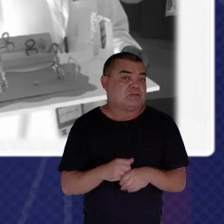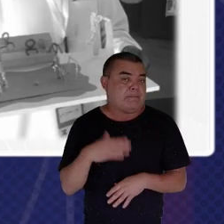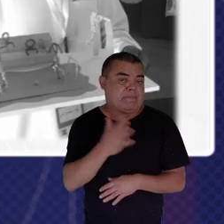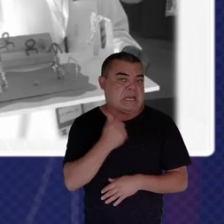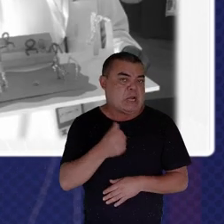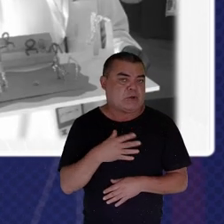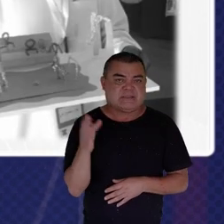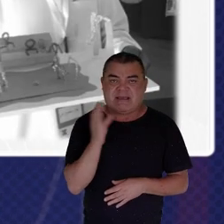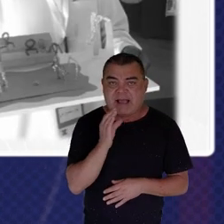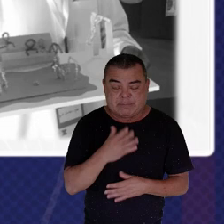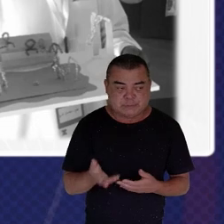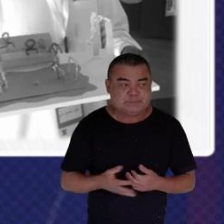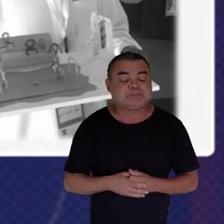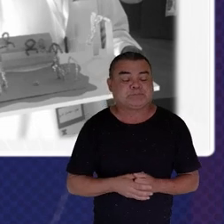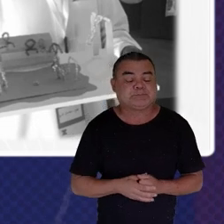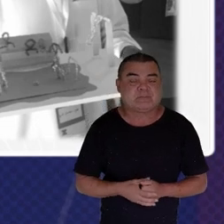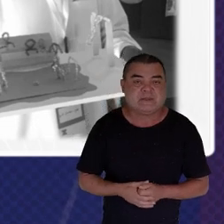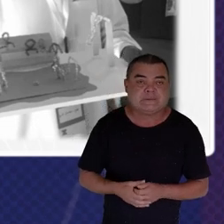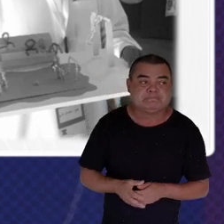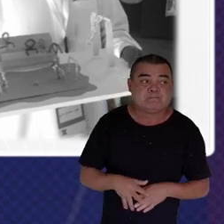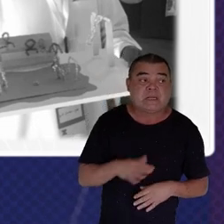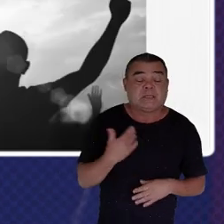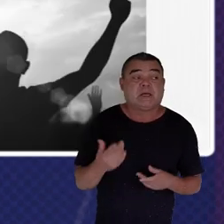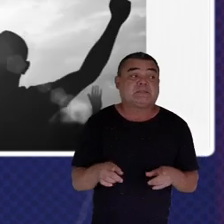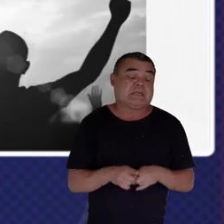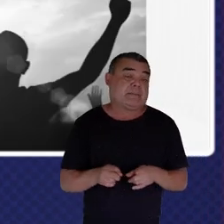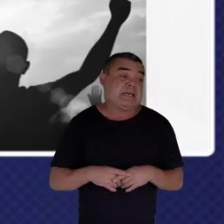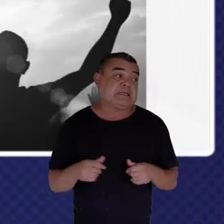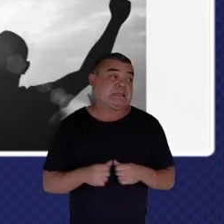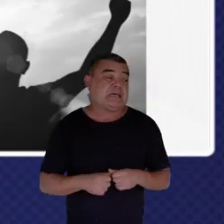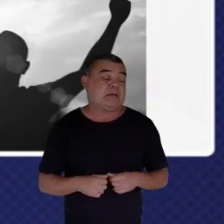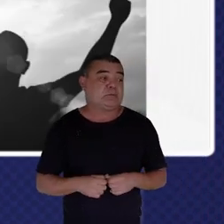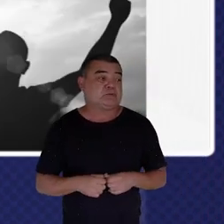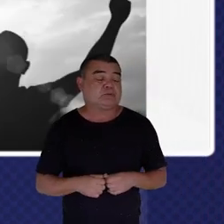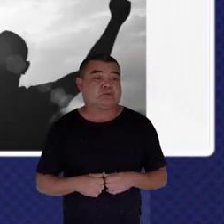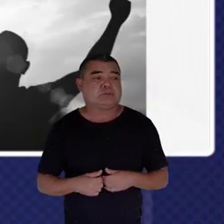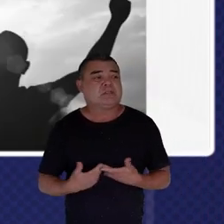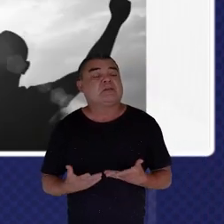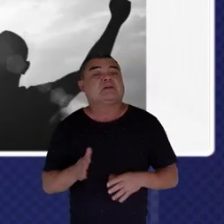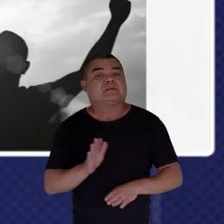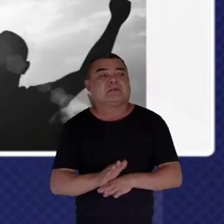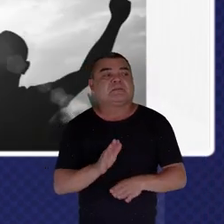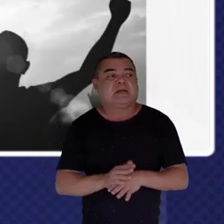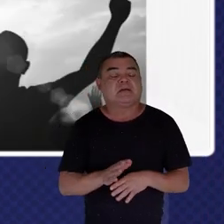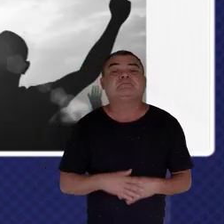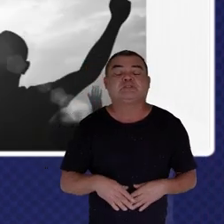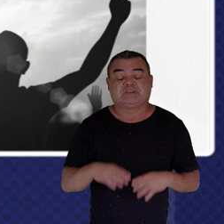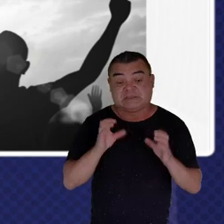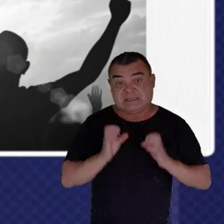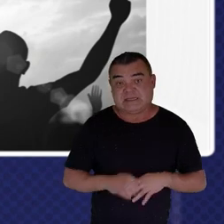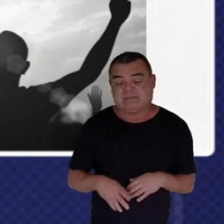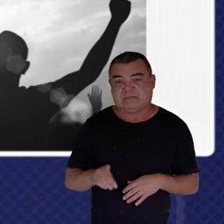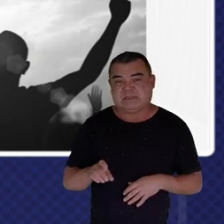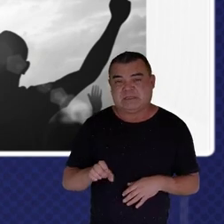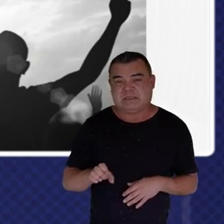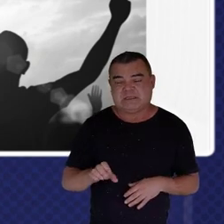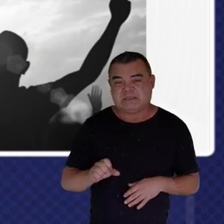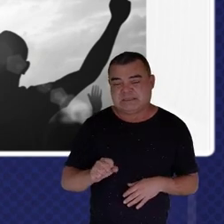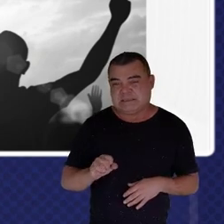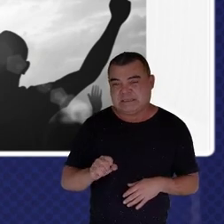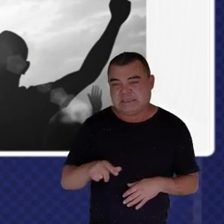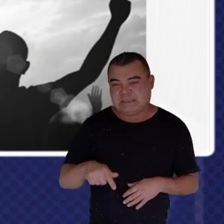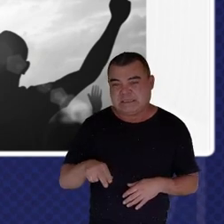We also have citizen engagement and design And lastly, but most important we believe Is